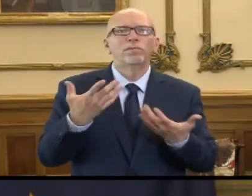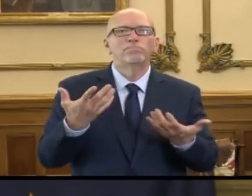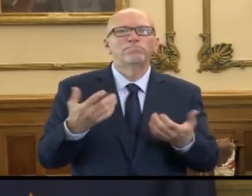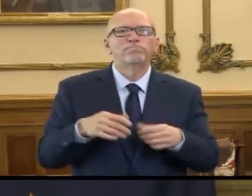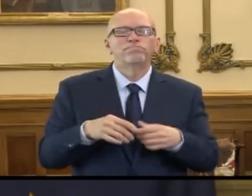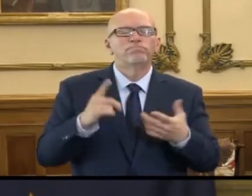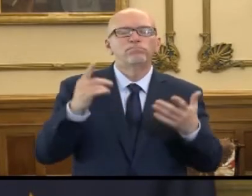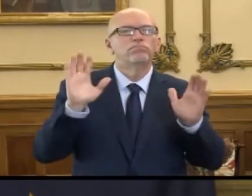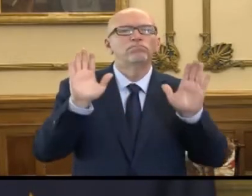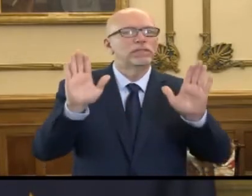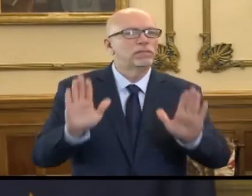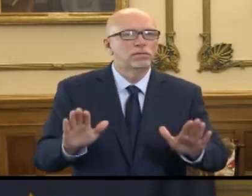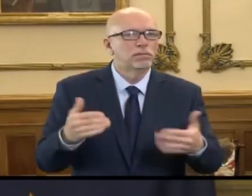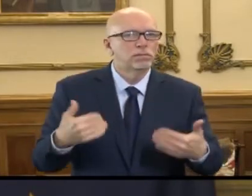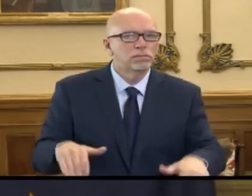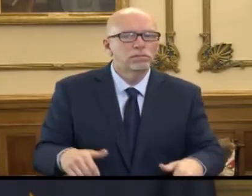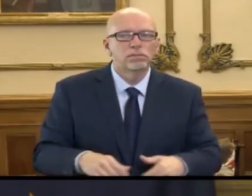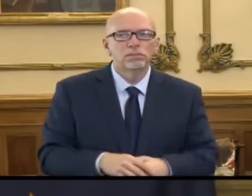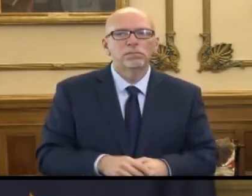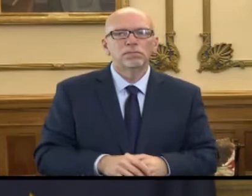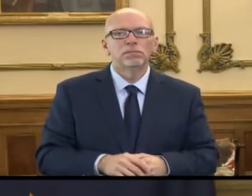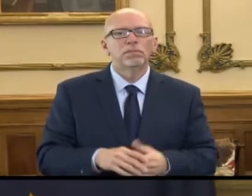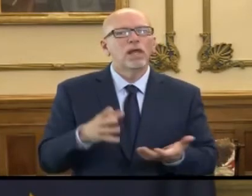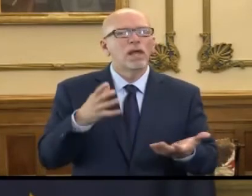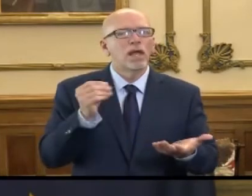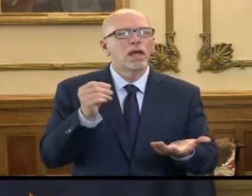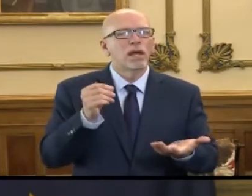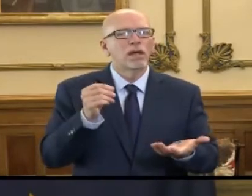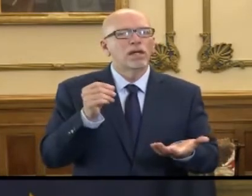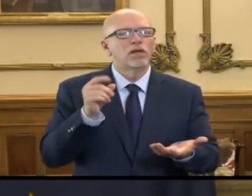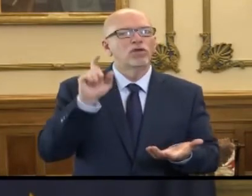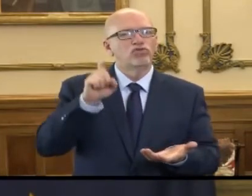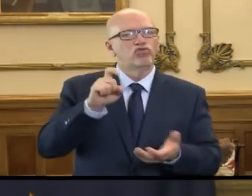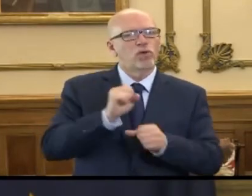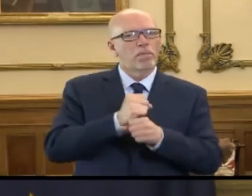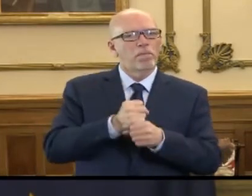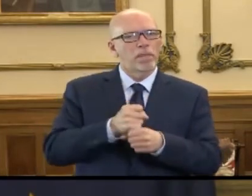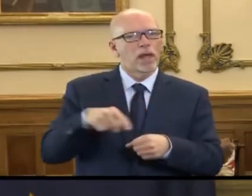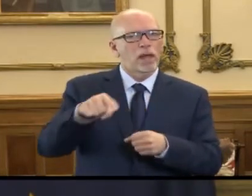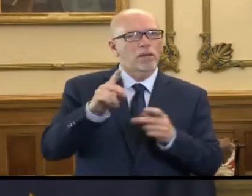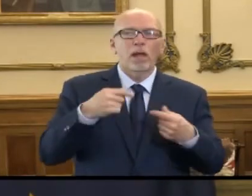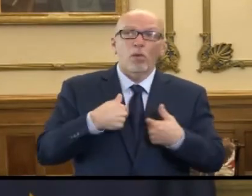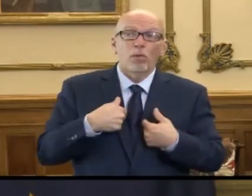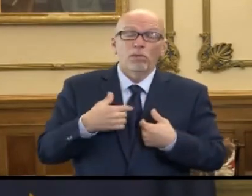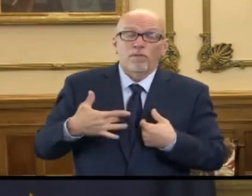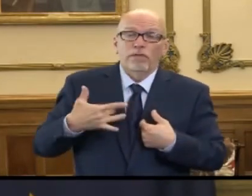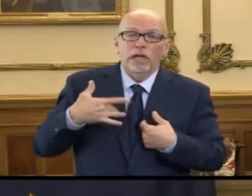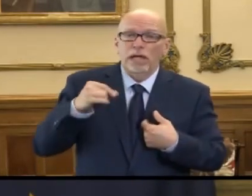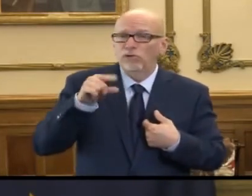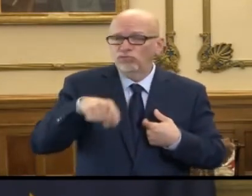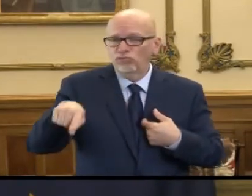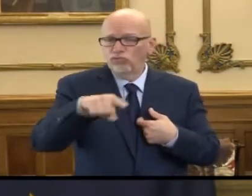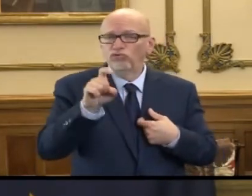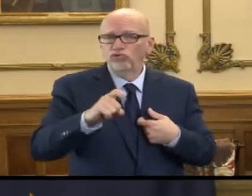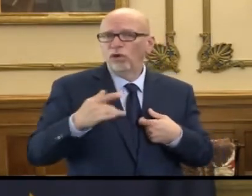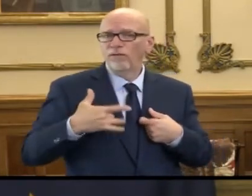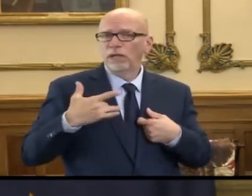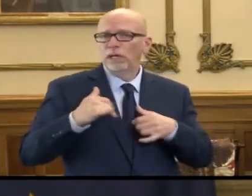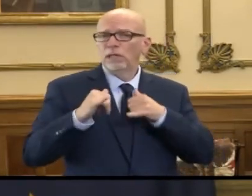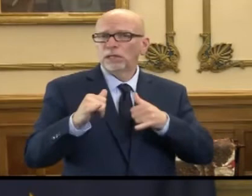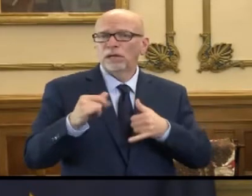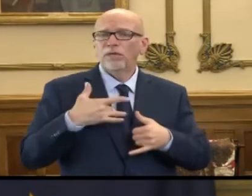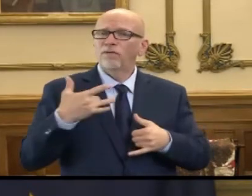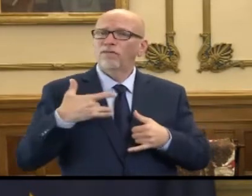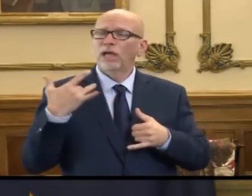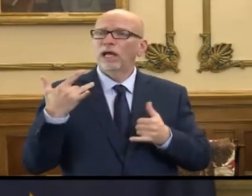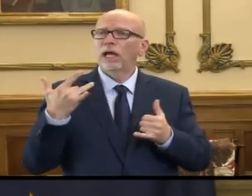incredible. And it should give you, it certainly does us, but it should give you a